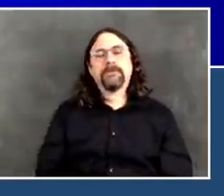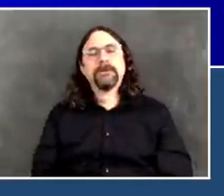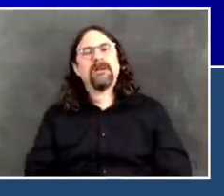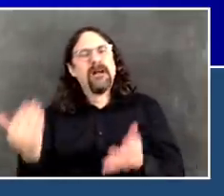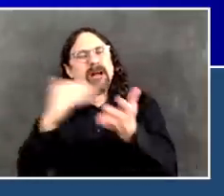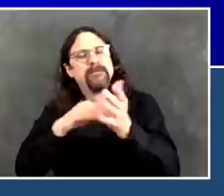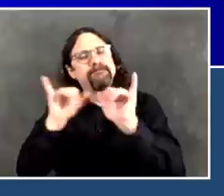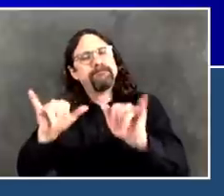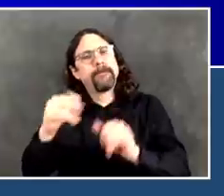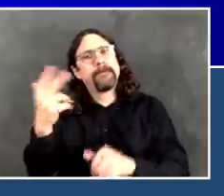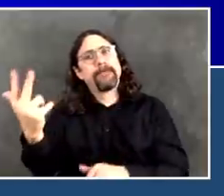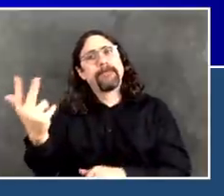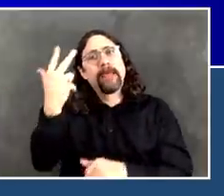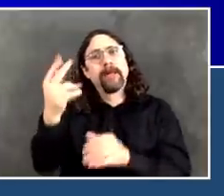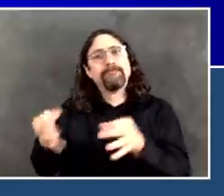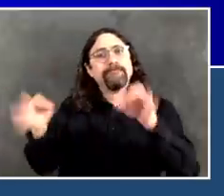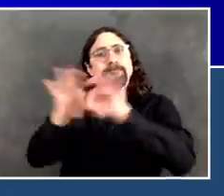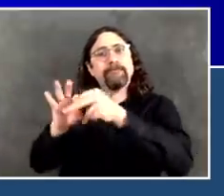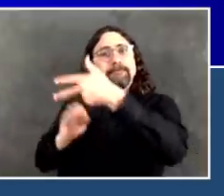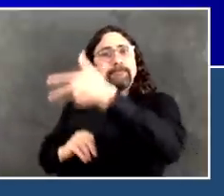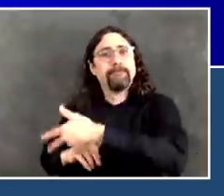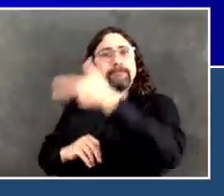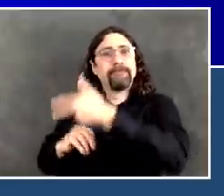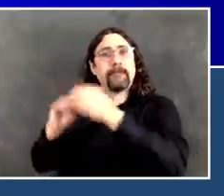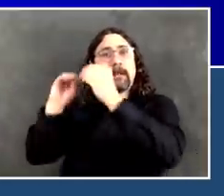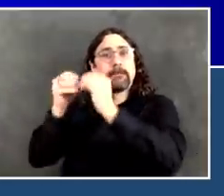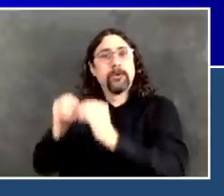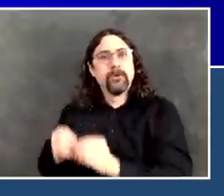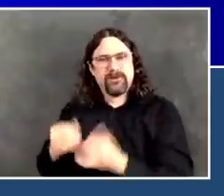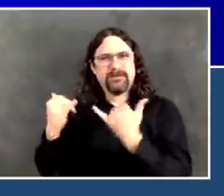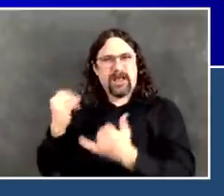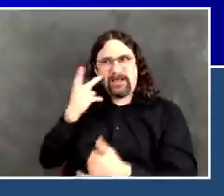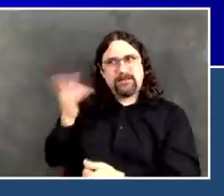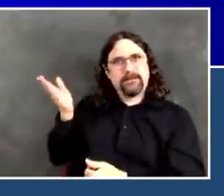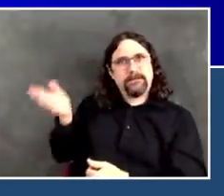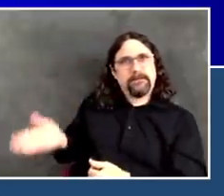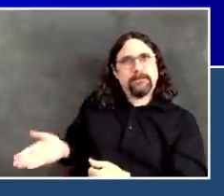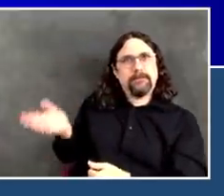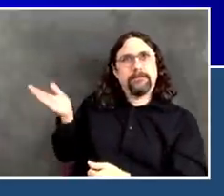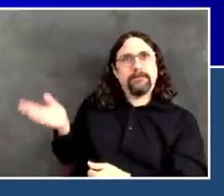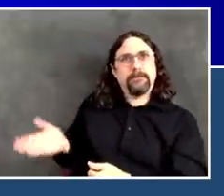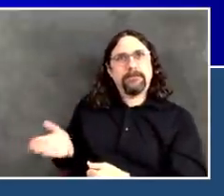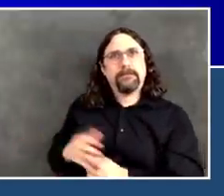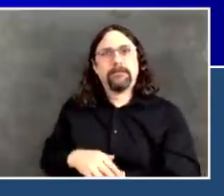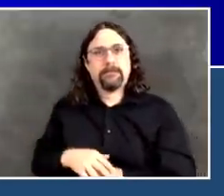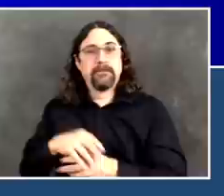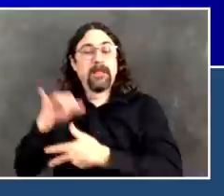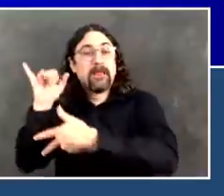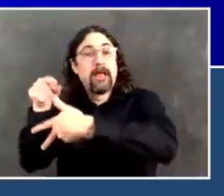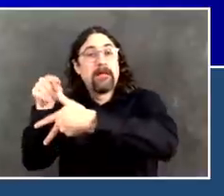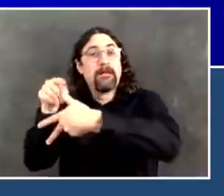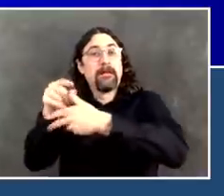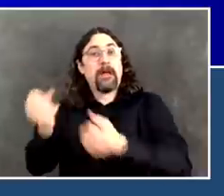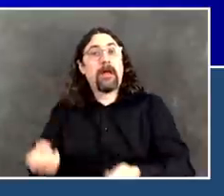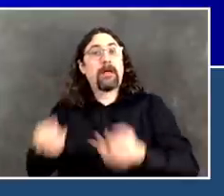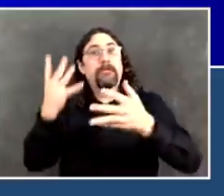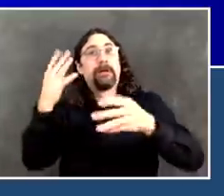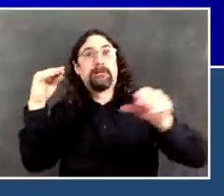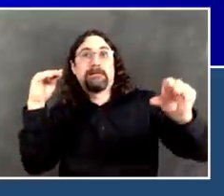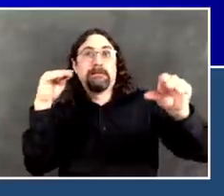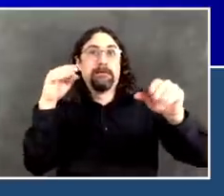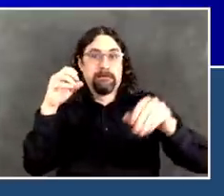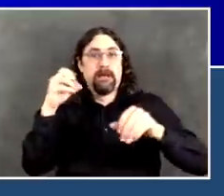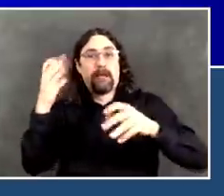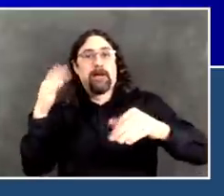indicators, daily number of people admitted to hospitals, down. Again, there's a couple of day lag here. So